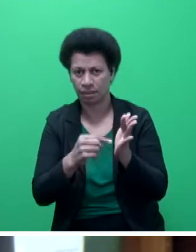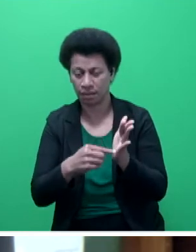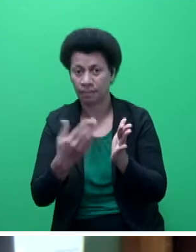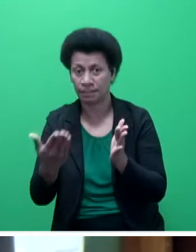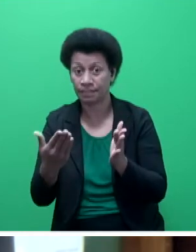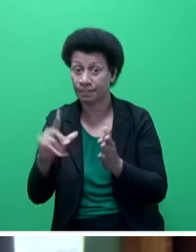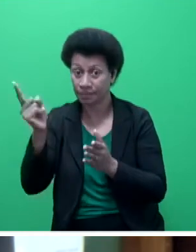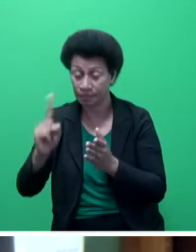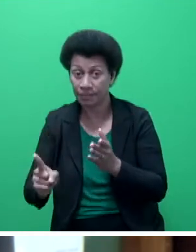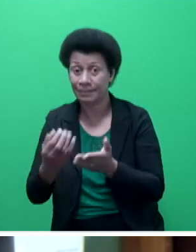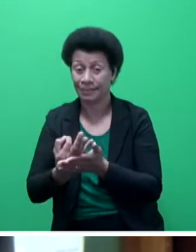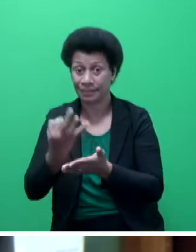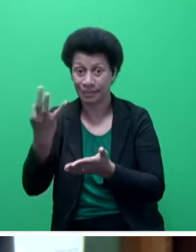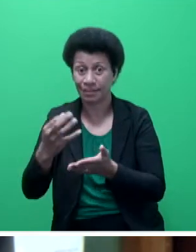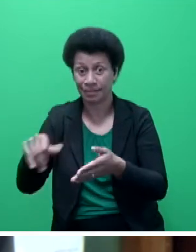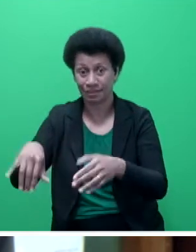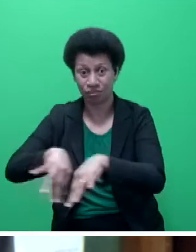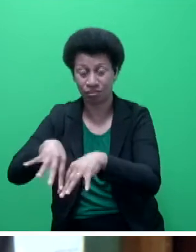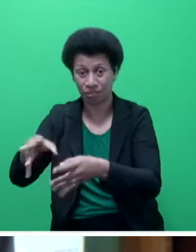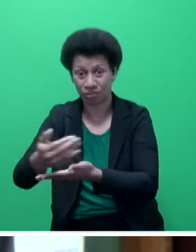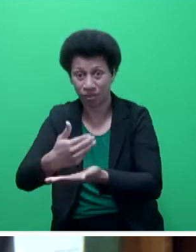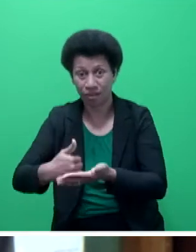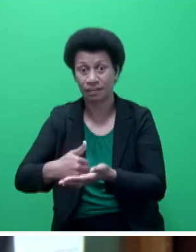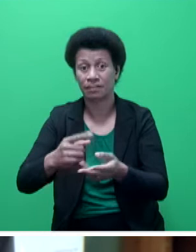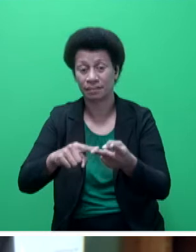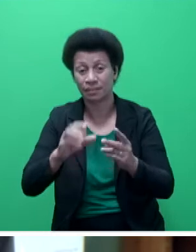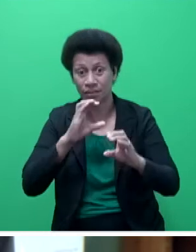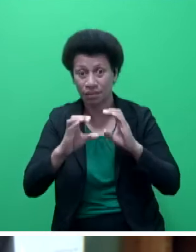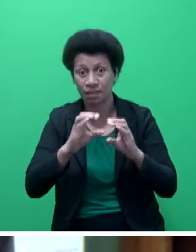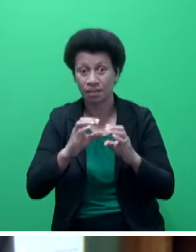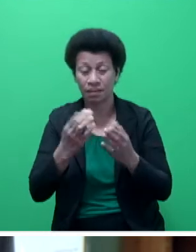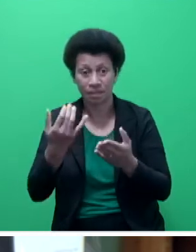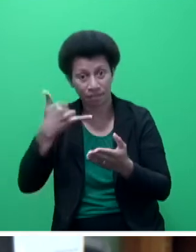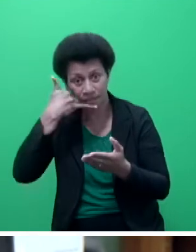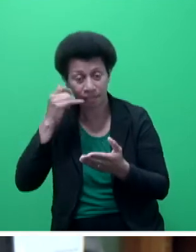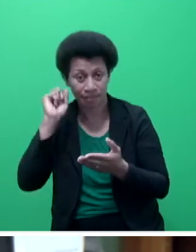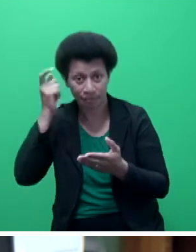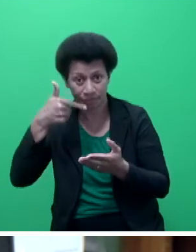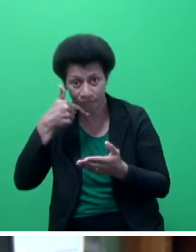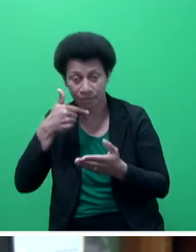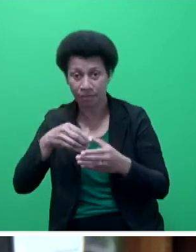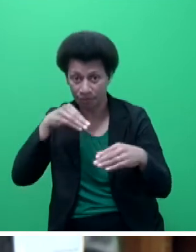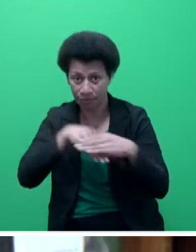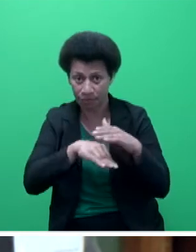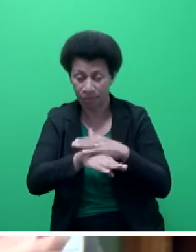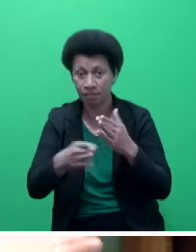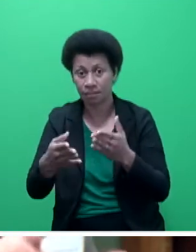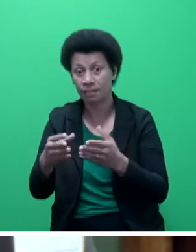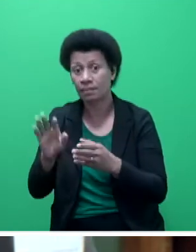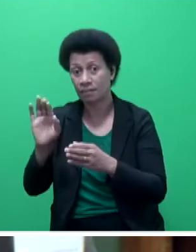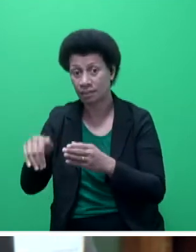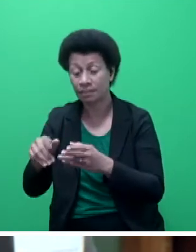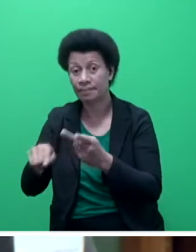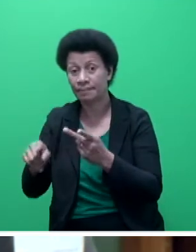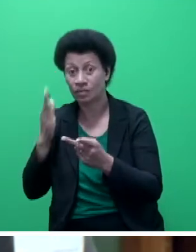garbage collection, communications, which is telephone, TV, internet and postal, domestic services and education, including school fees